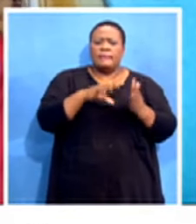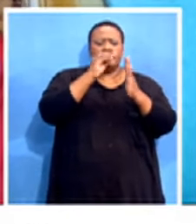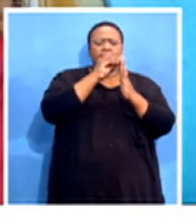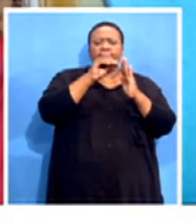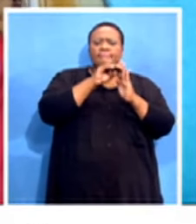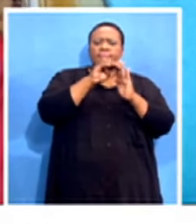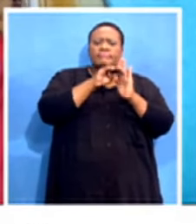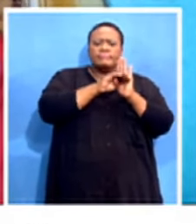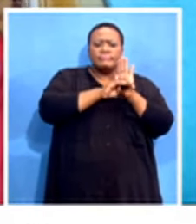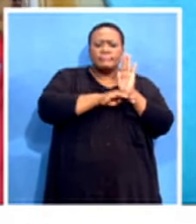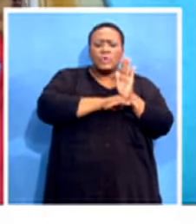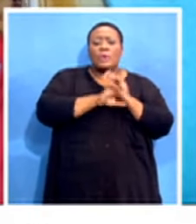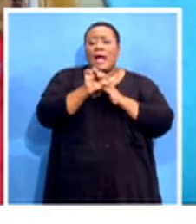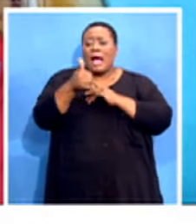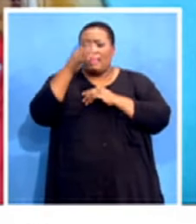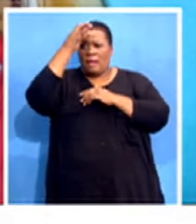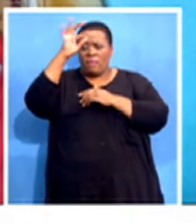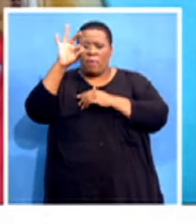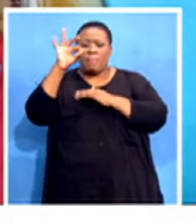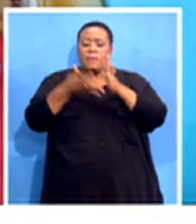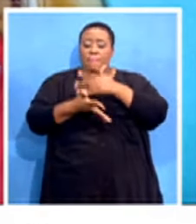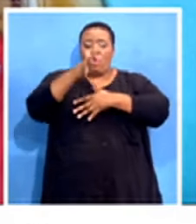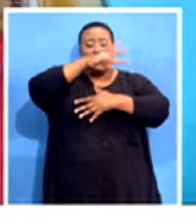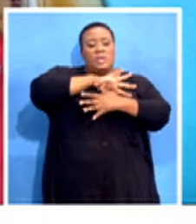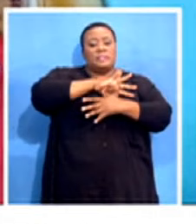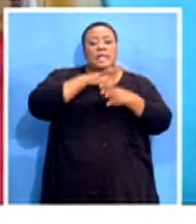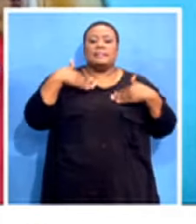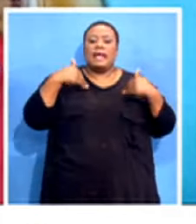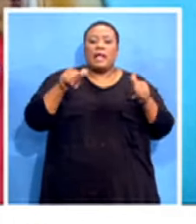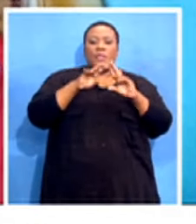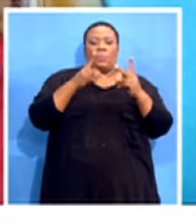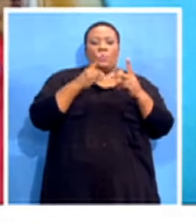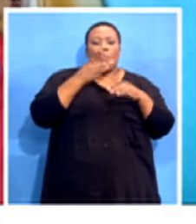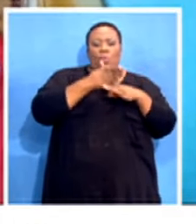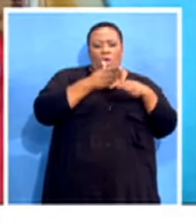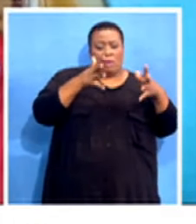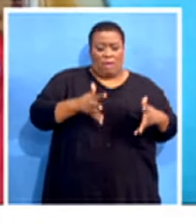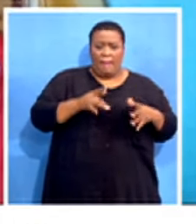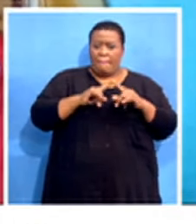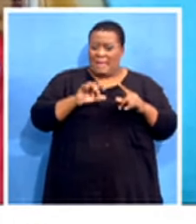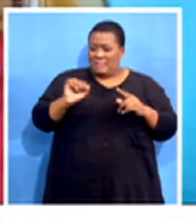prioritized health care workers. So are any of those steps practical in the South African context?